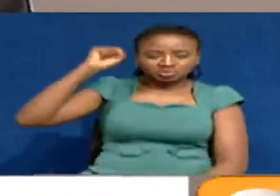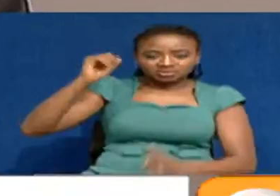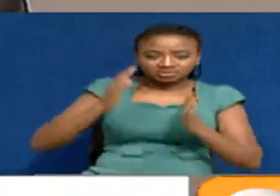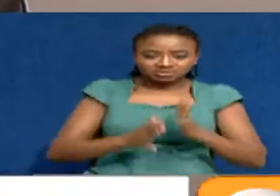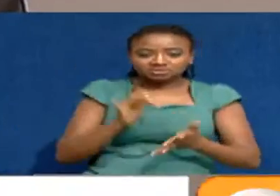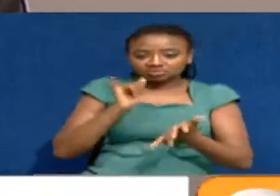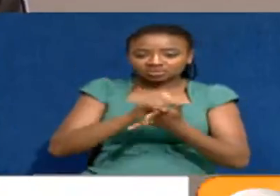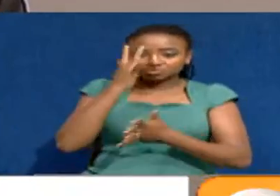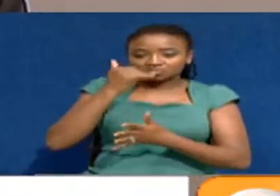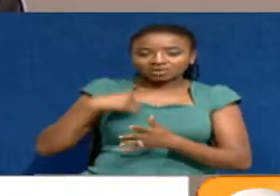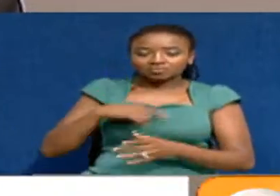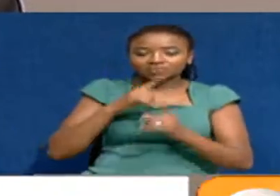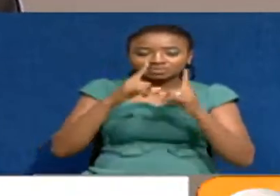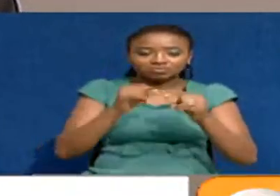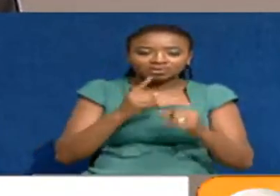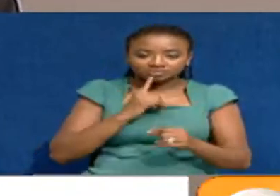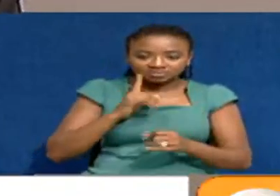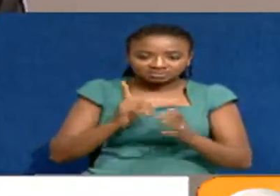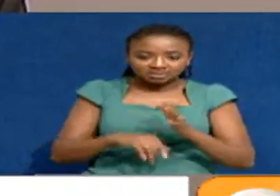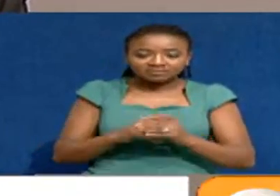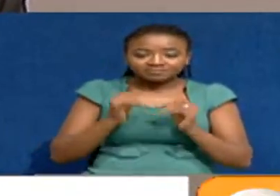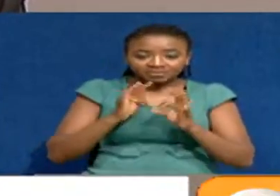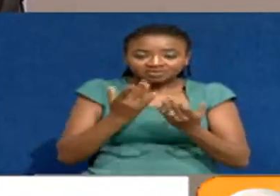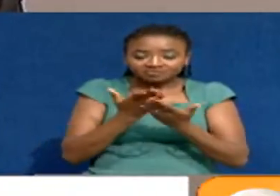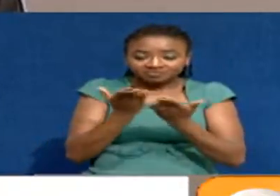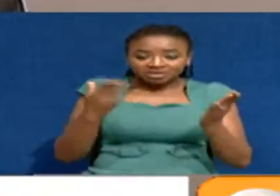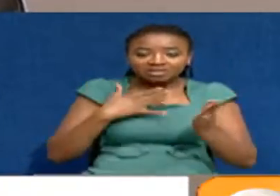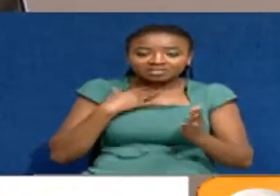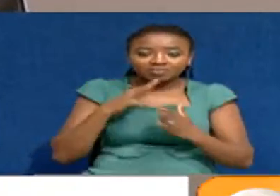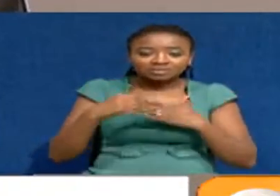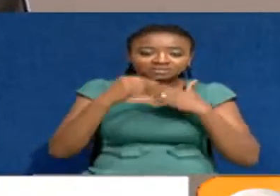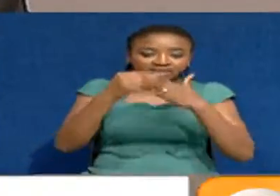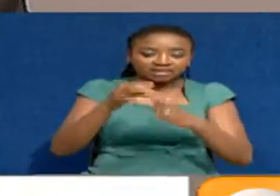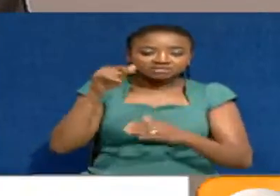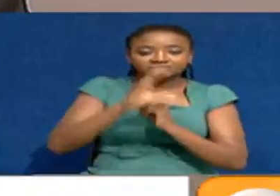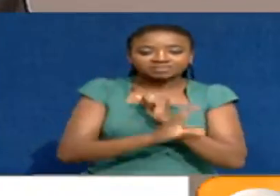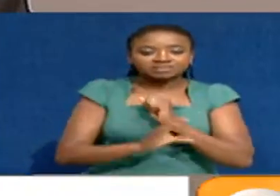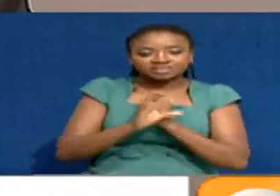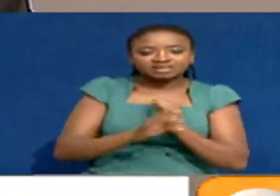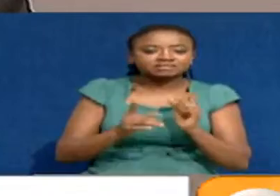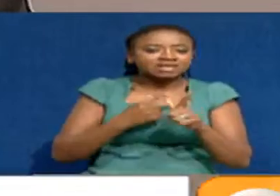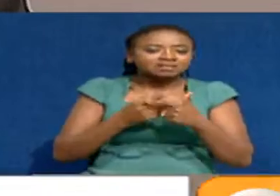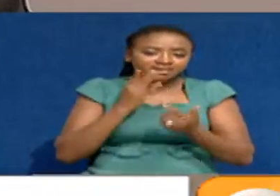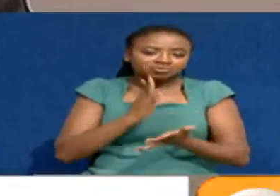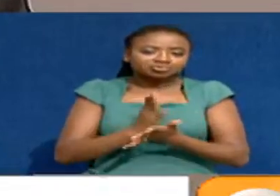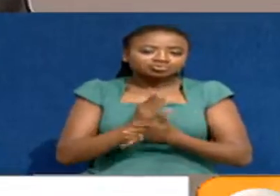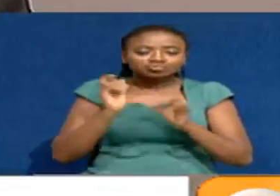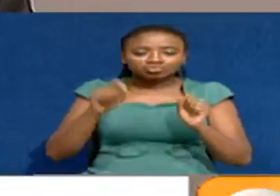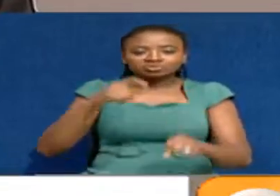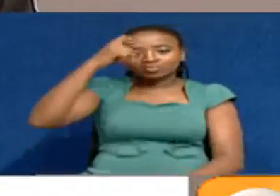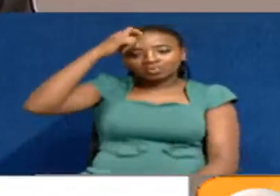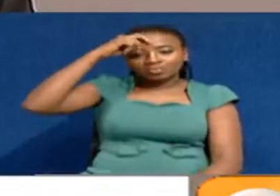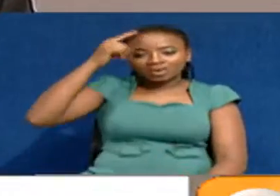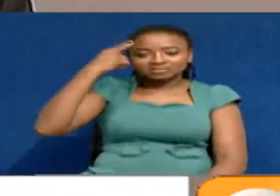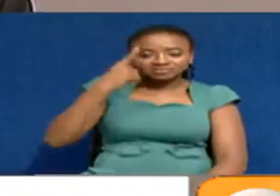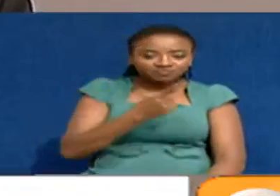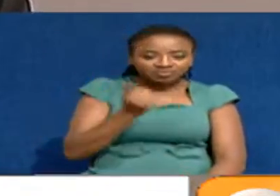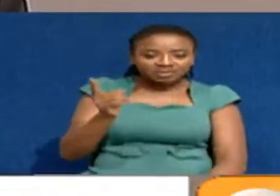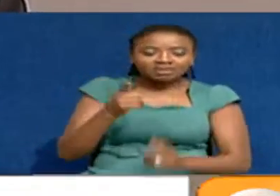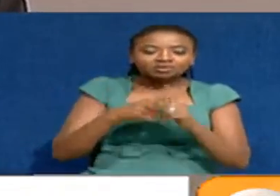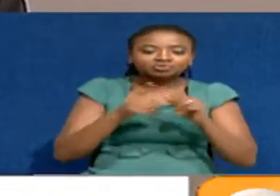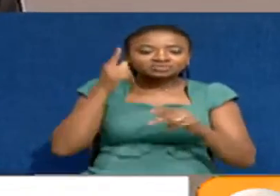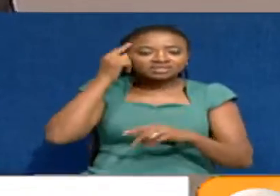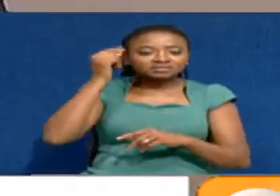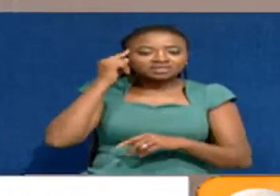even those who are looking for leadership of this country, it will really be wise for them to start thinking of